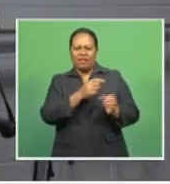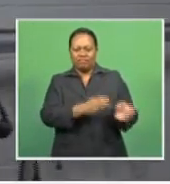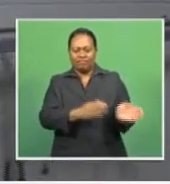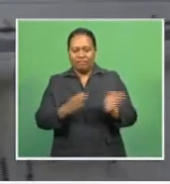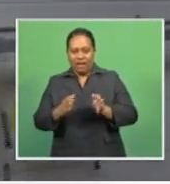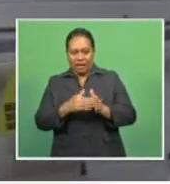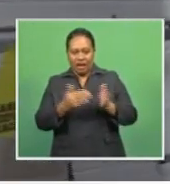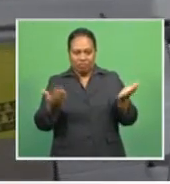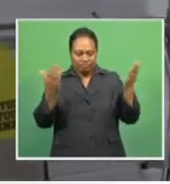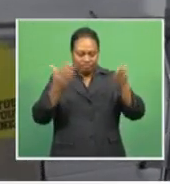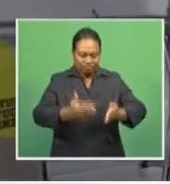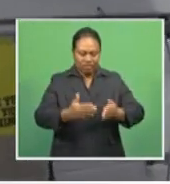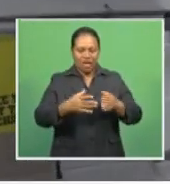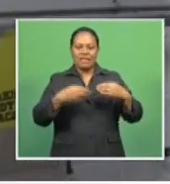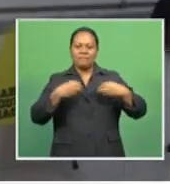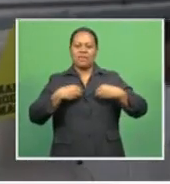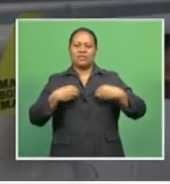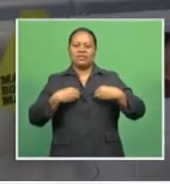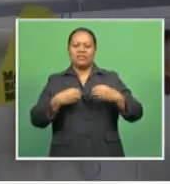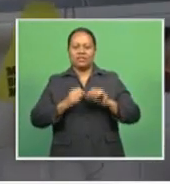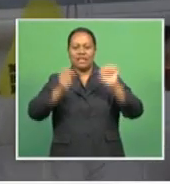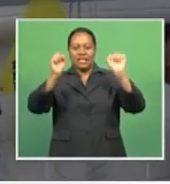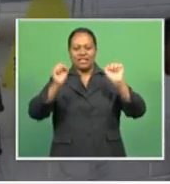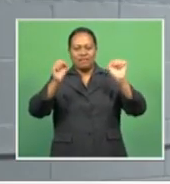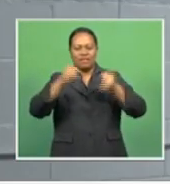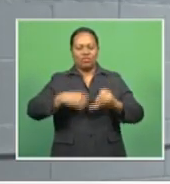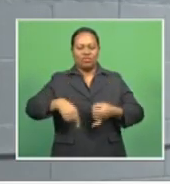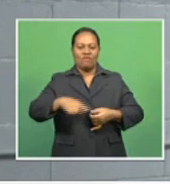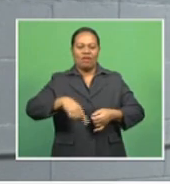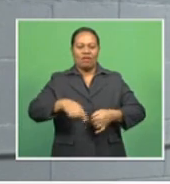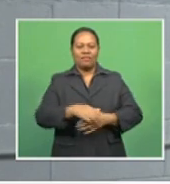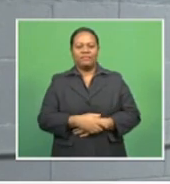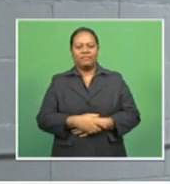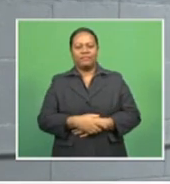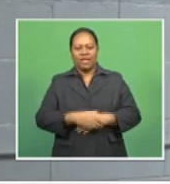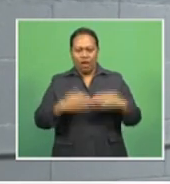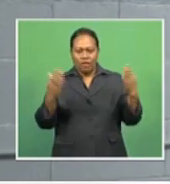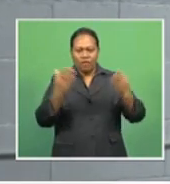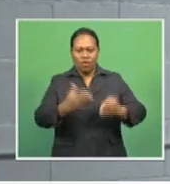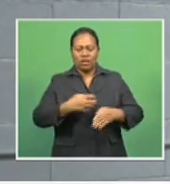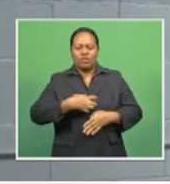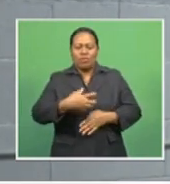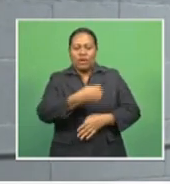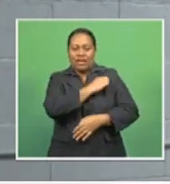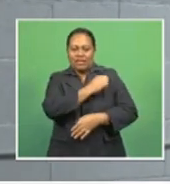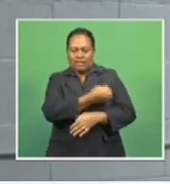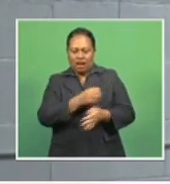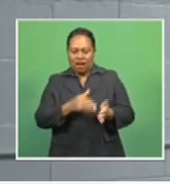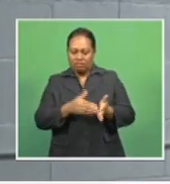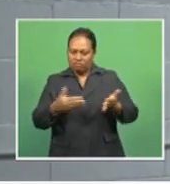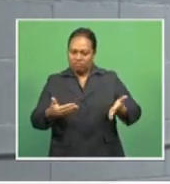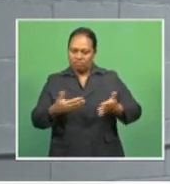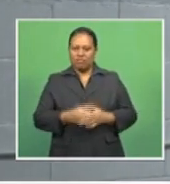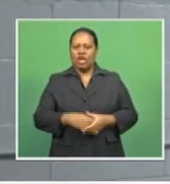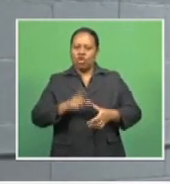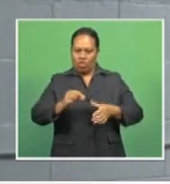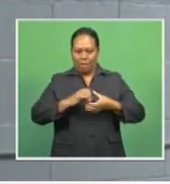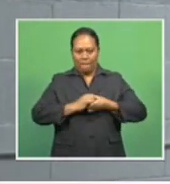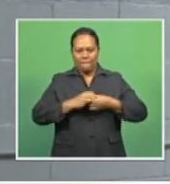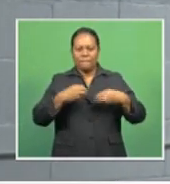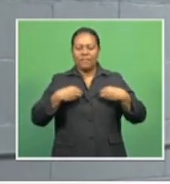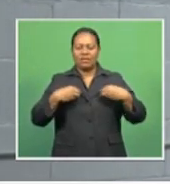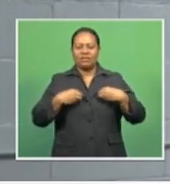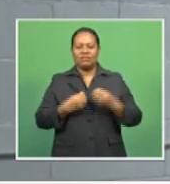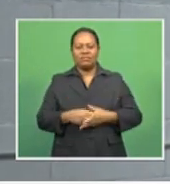focus to his business, the BoxFit gym in Suva. But I'm focusing my energy right now on growing this business and